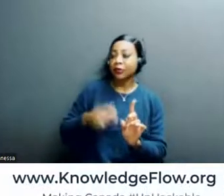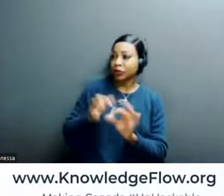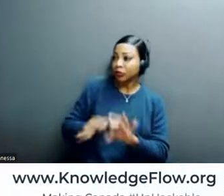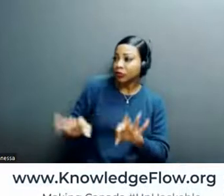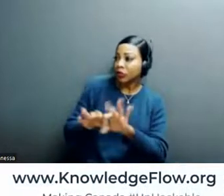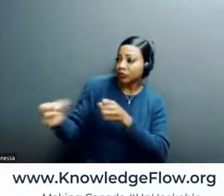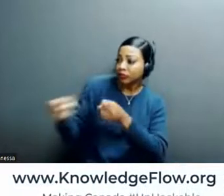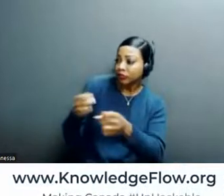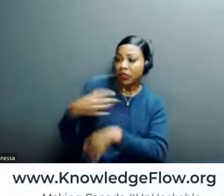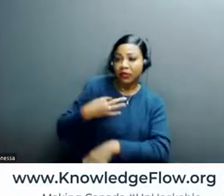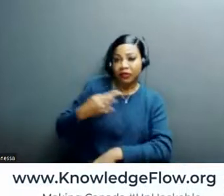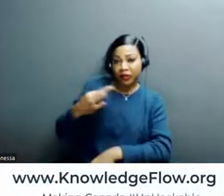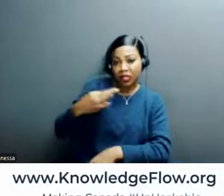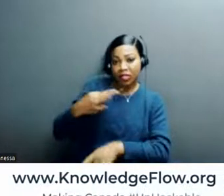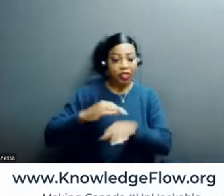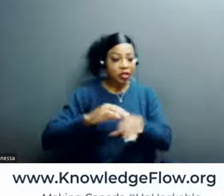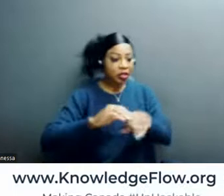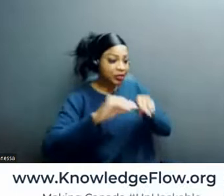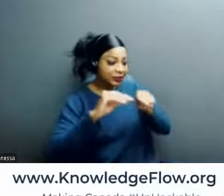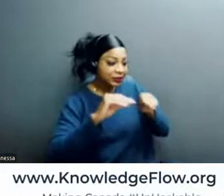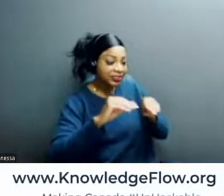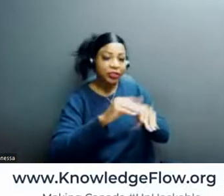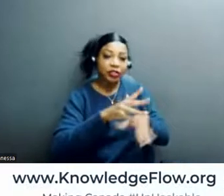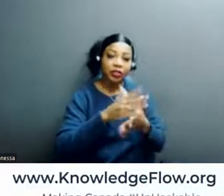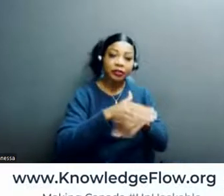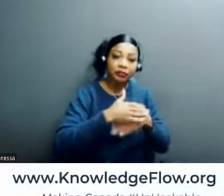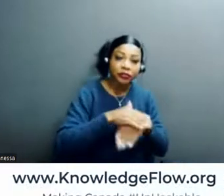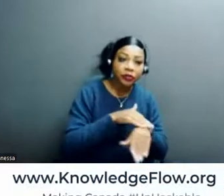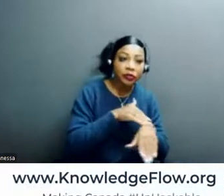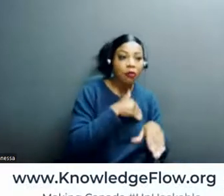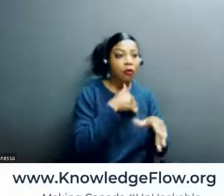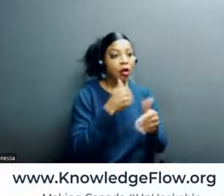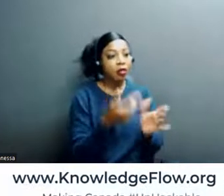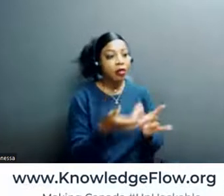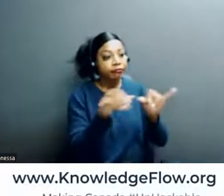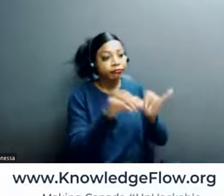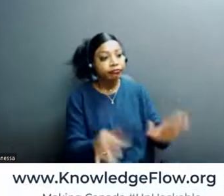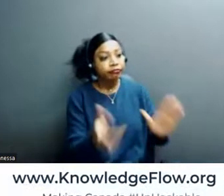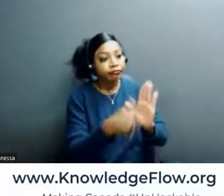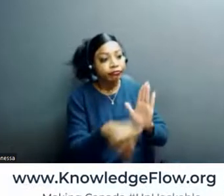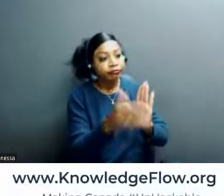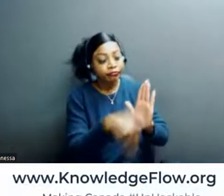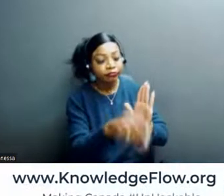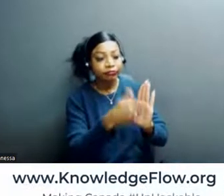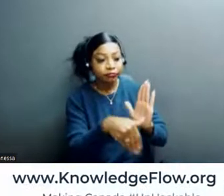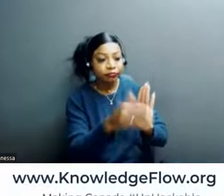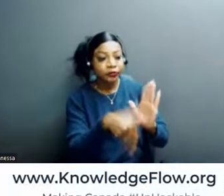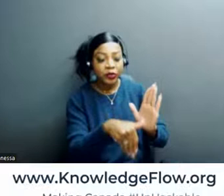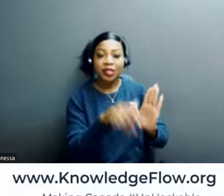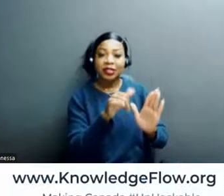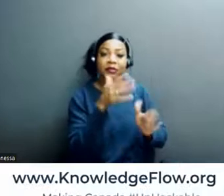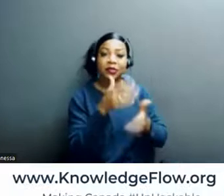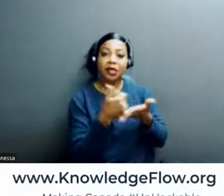training to be delivered at a slow pace and with lots of repetition. And this contributed to building older adults' confidence.